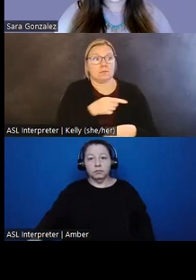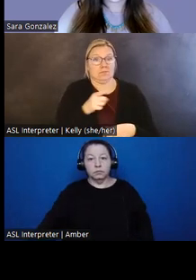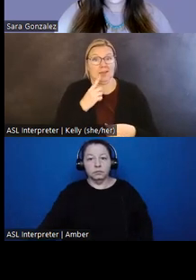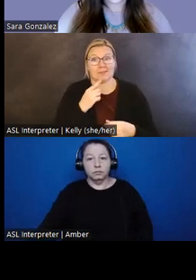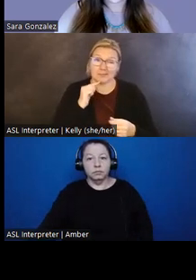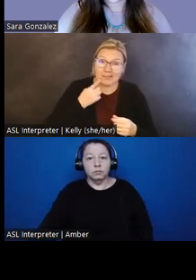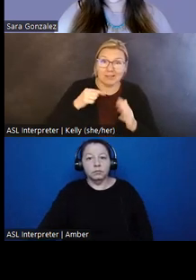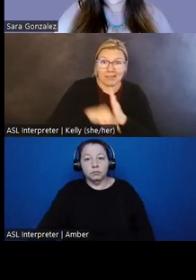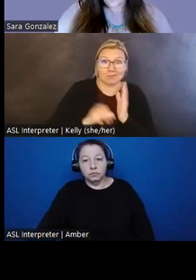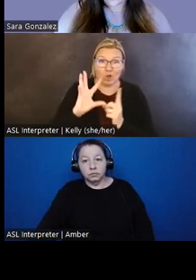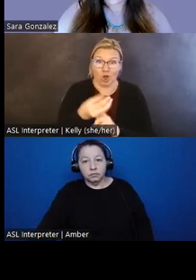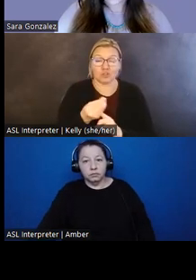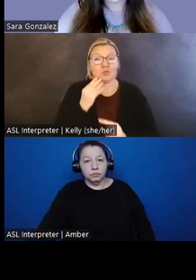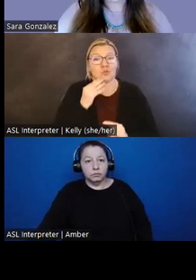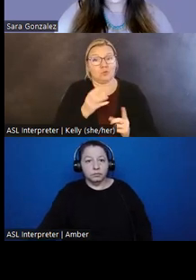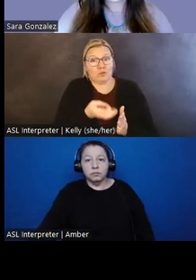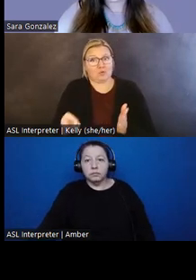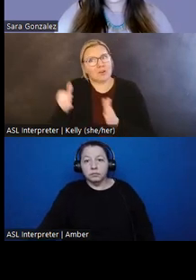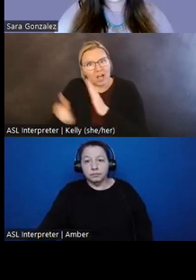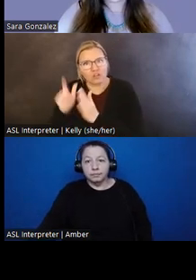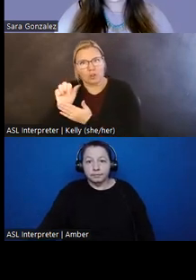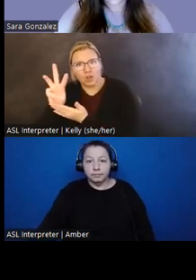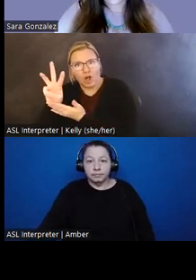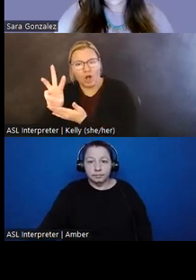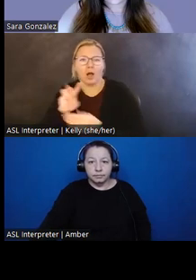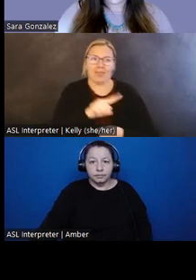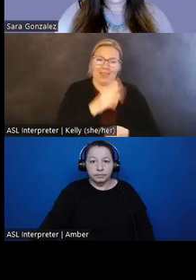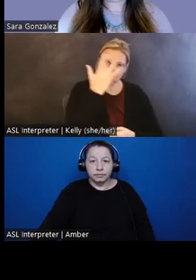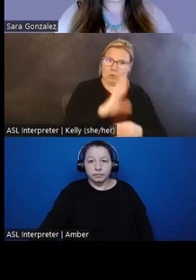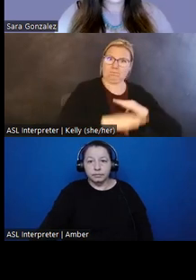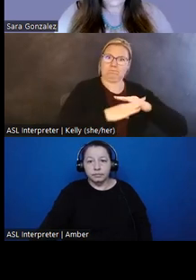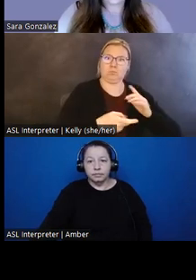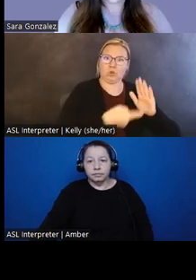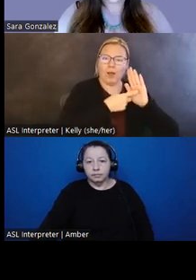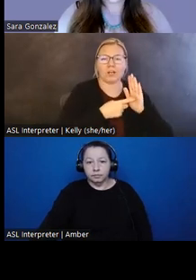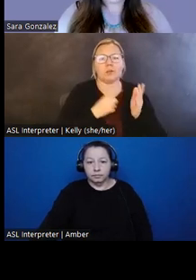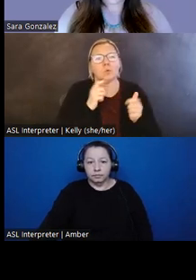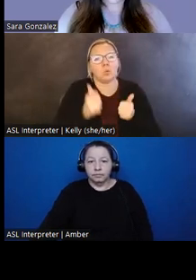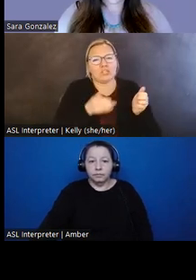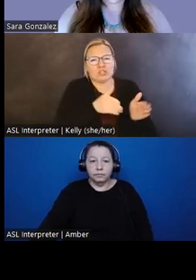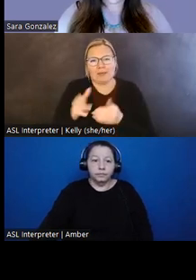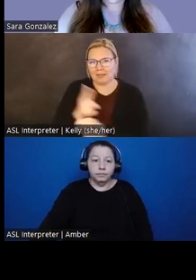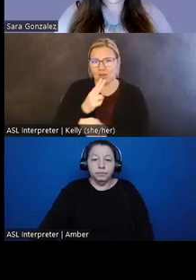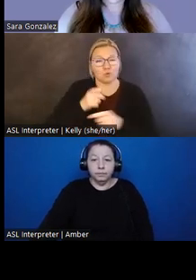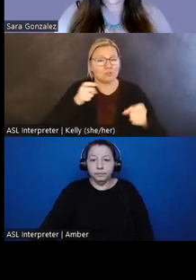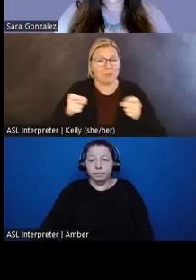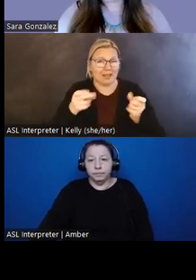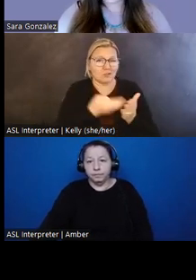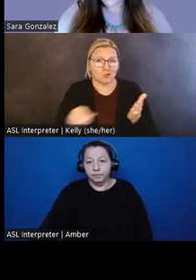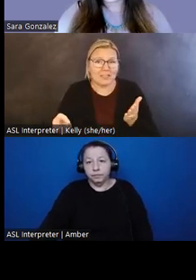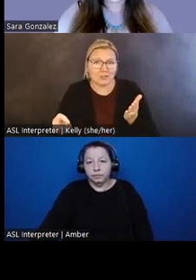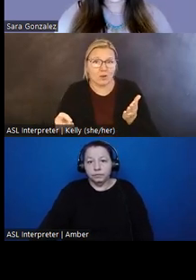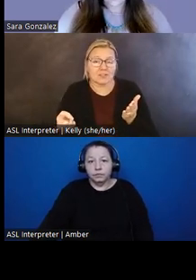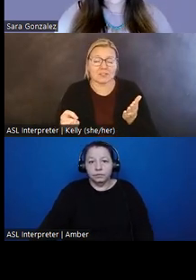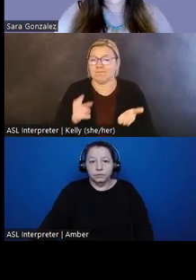cultural resource under the law, and that's what warrants our protection, or which methods are used to manage these resources are